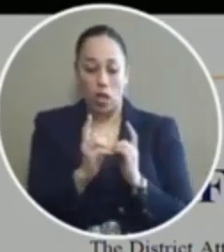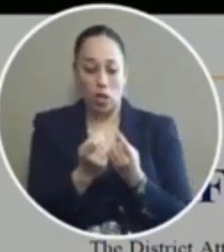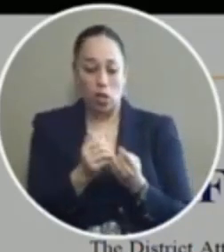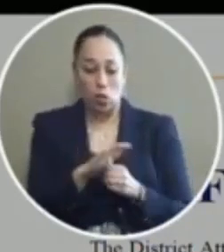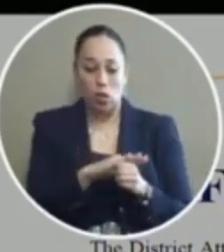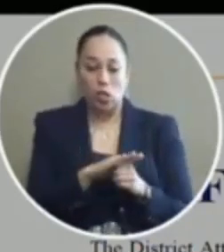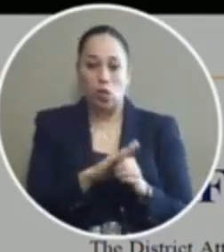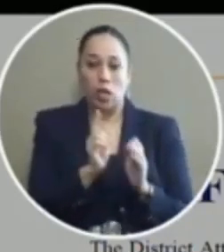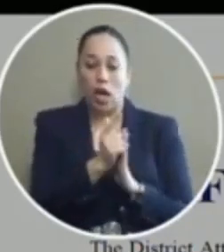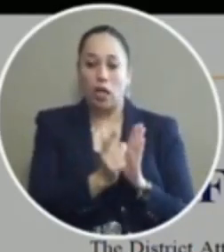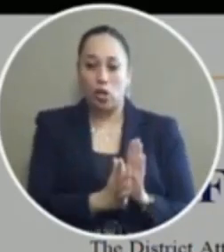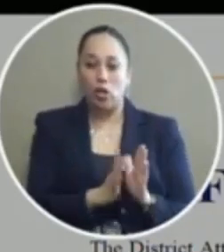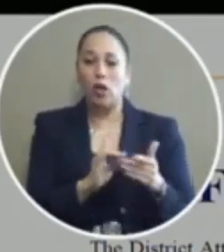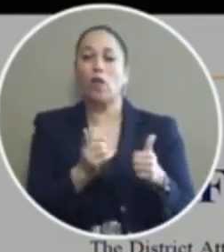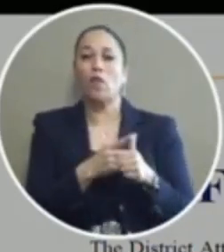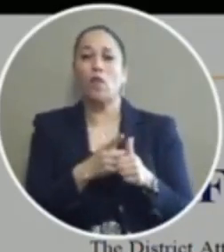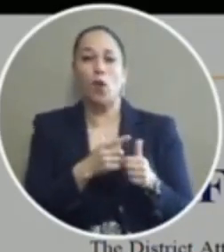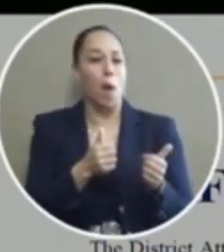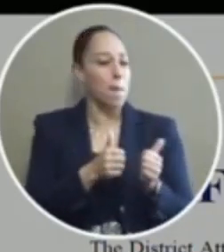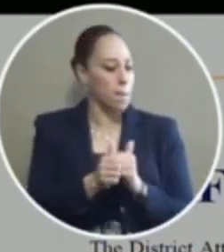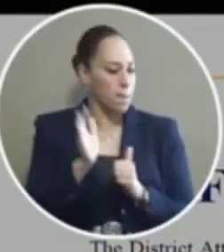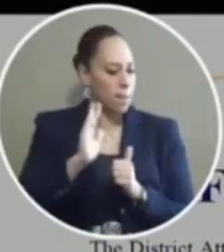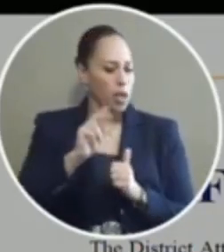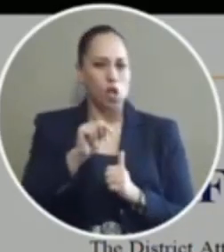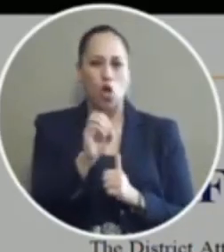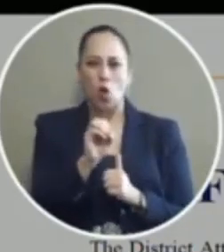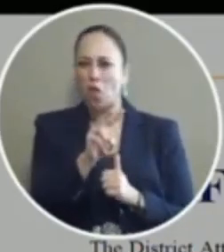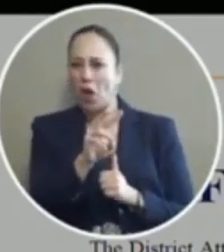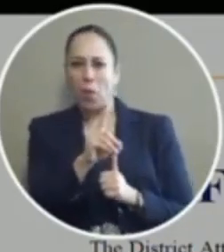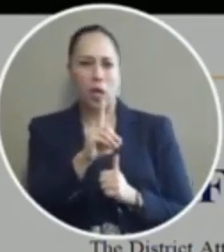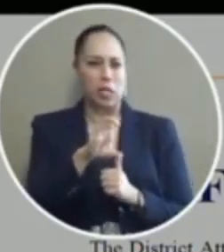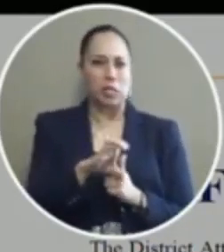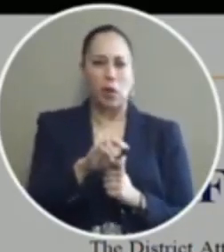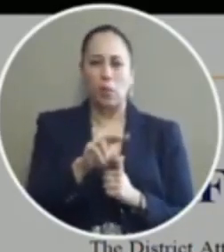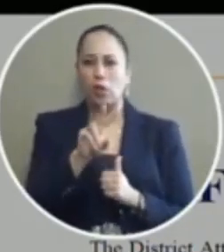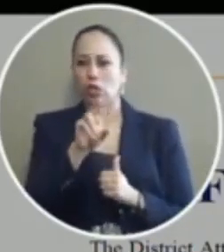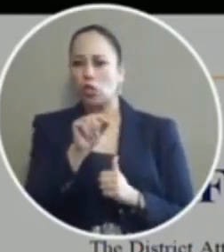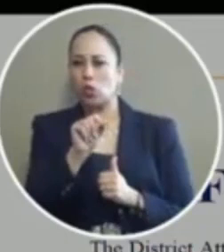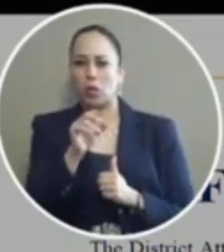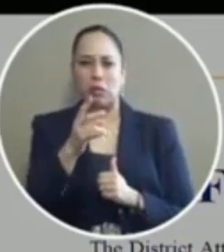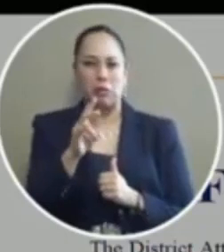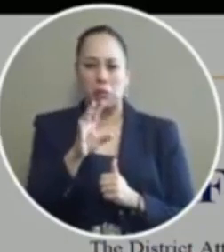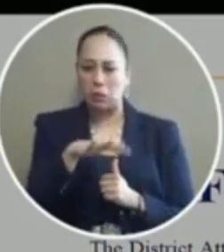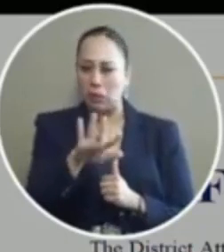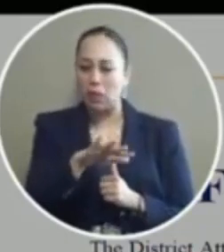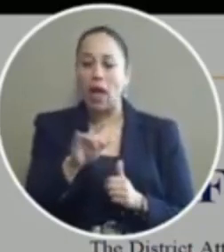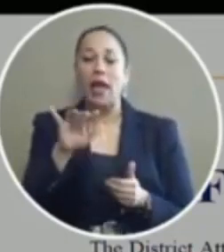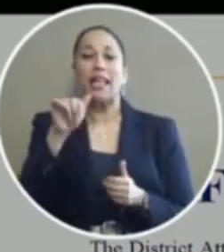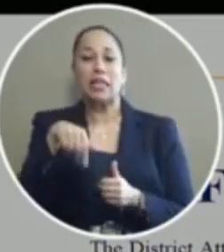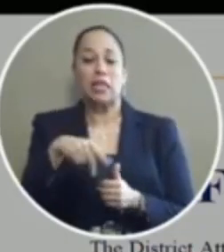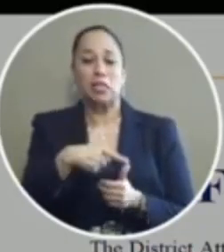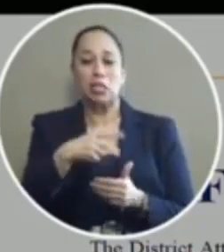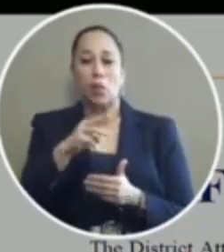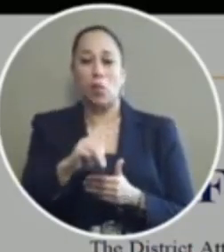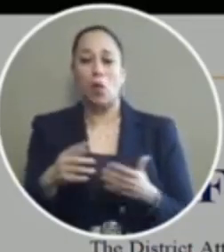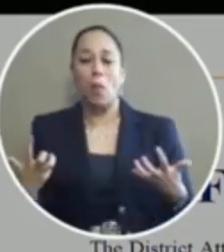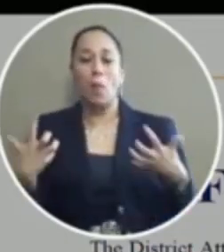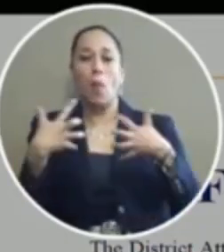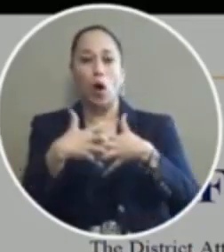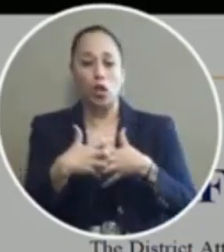office initially passed back in November December of 2017 this is a program a partnership